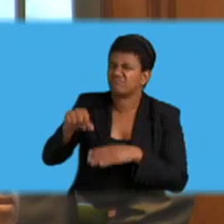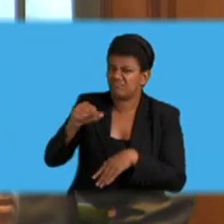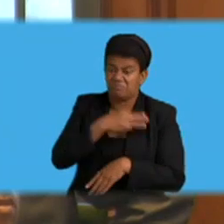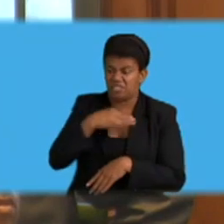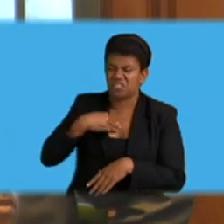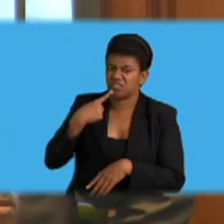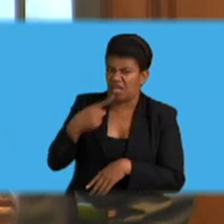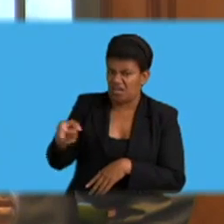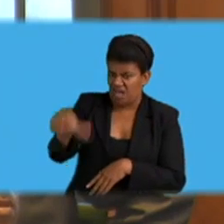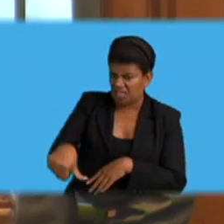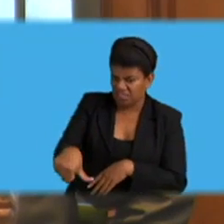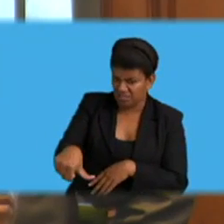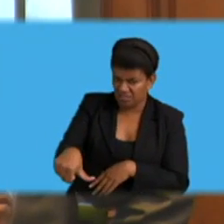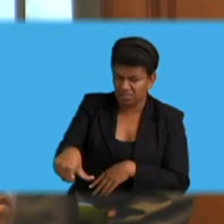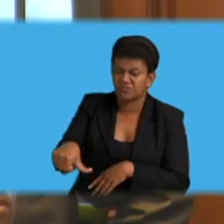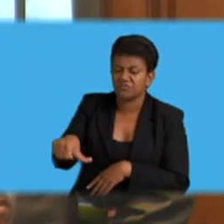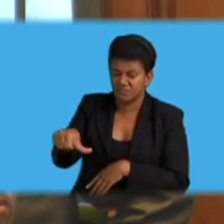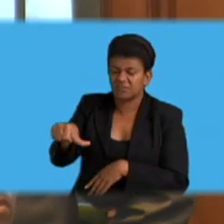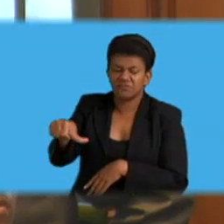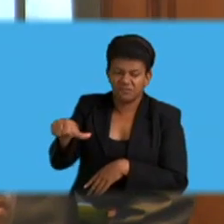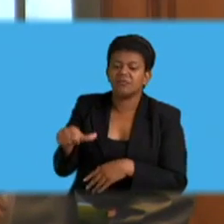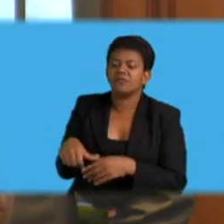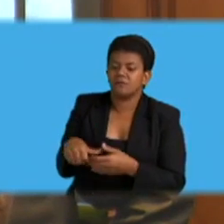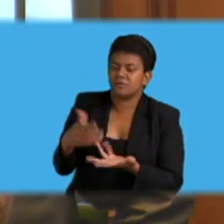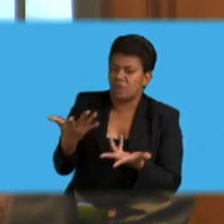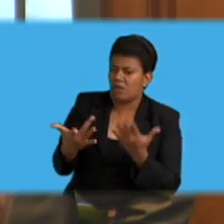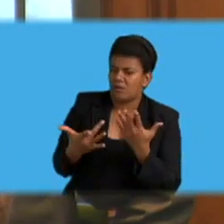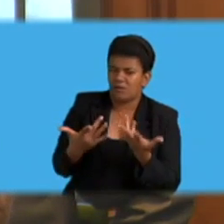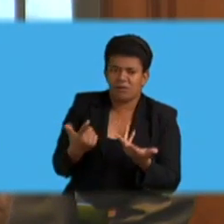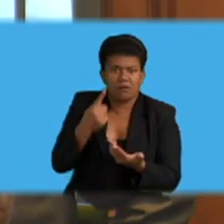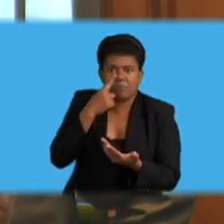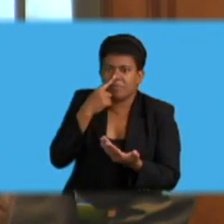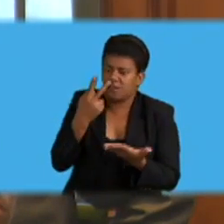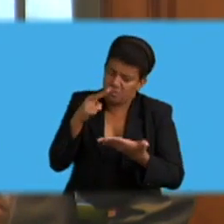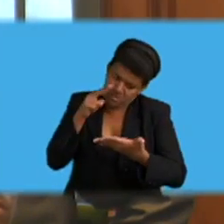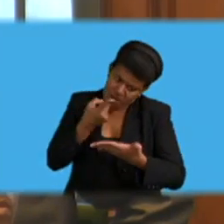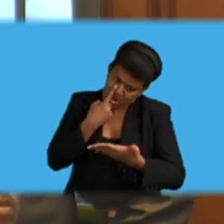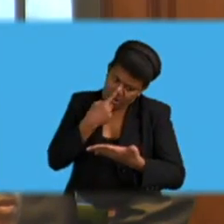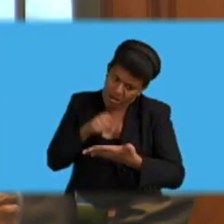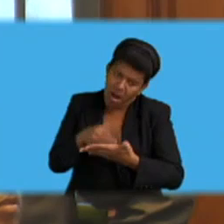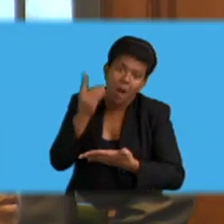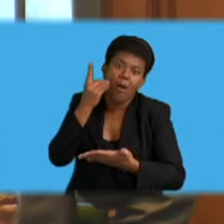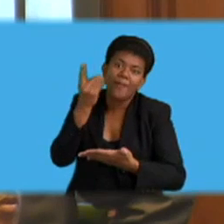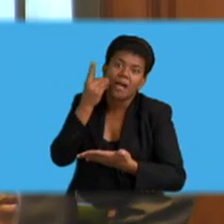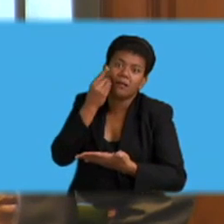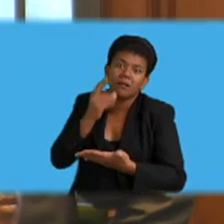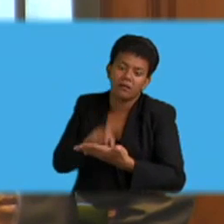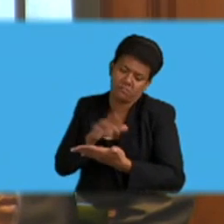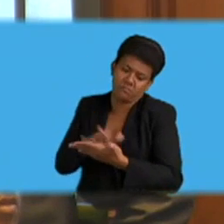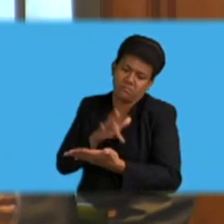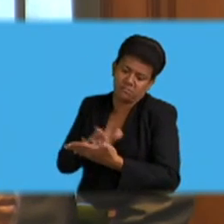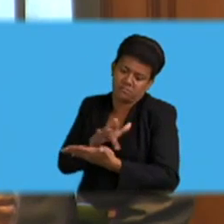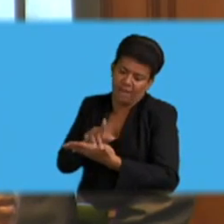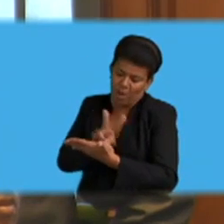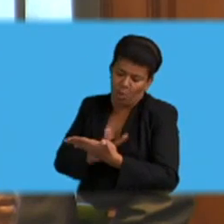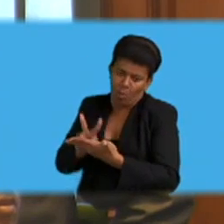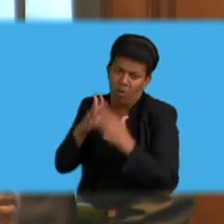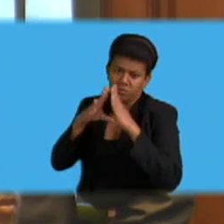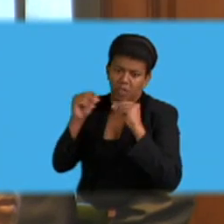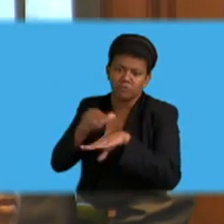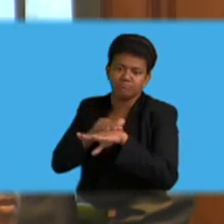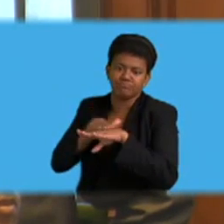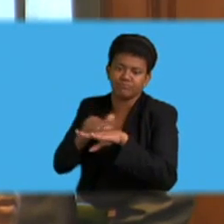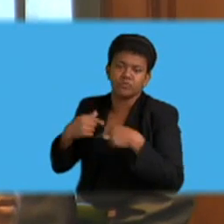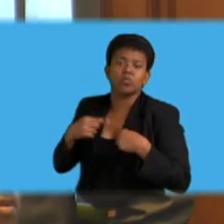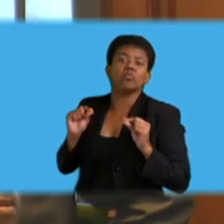given the technologies we have. But what can we do? There has been many problems highlighted by the Minister. But what